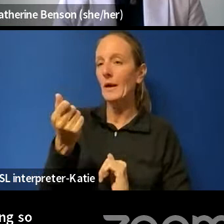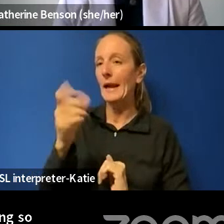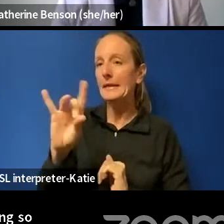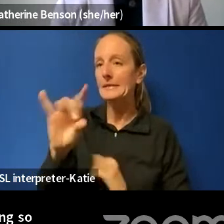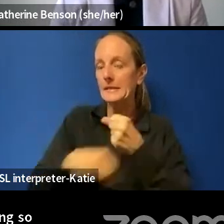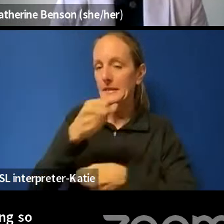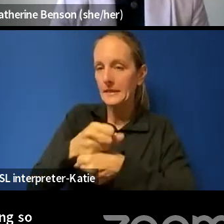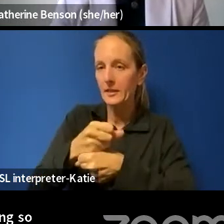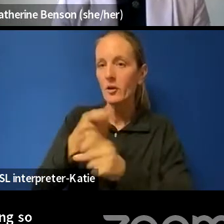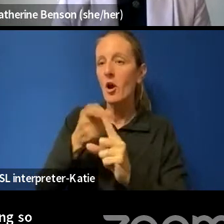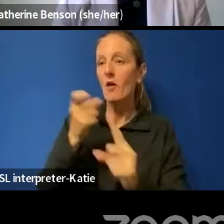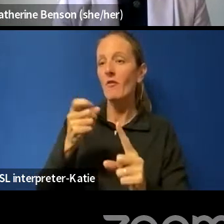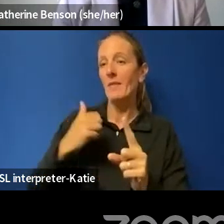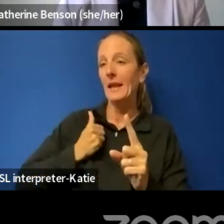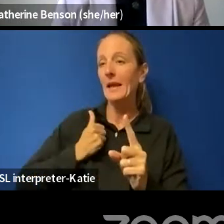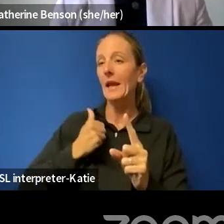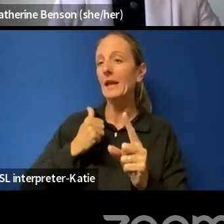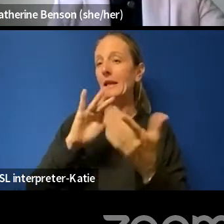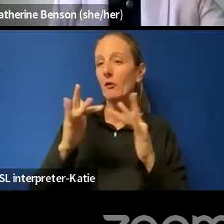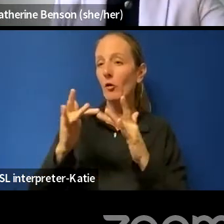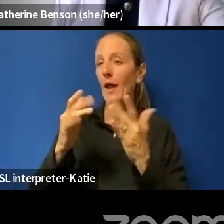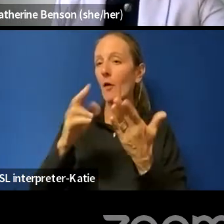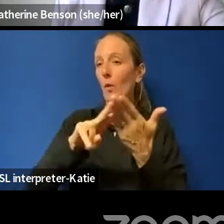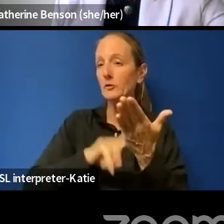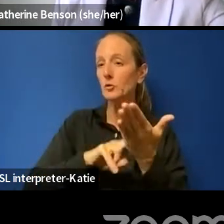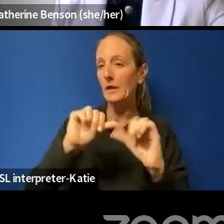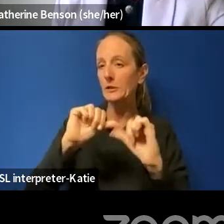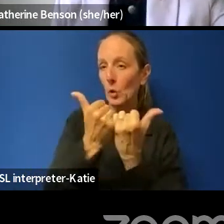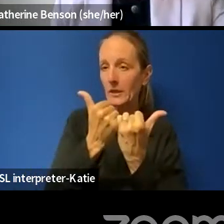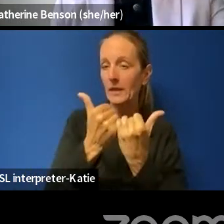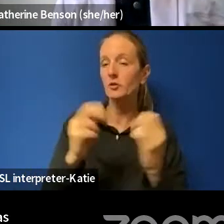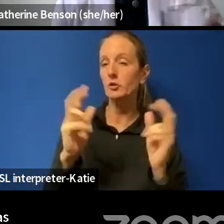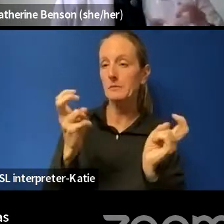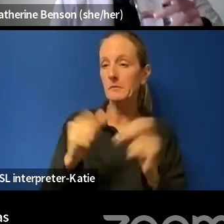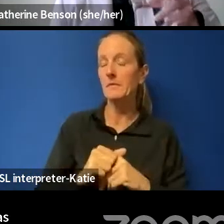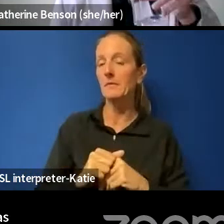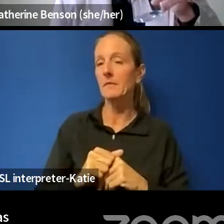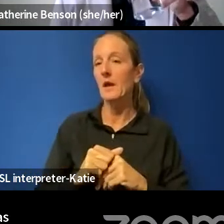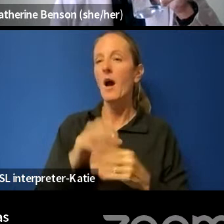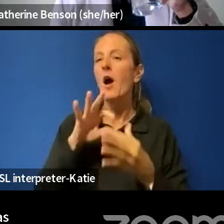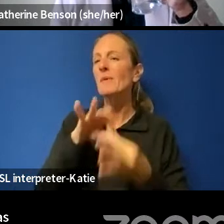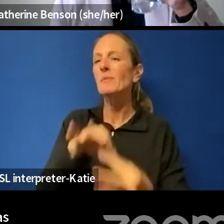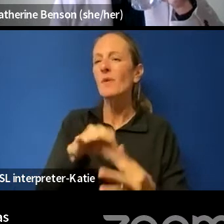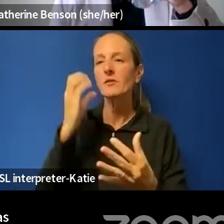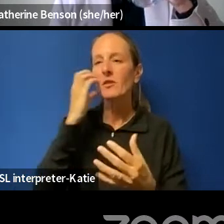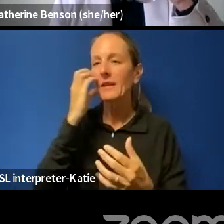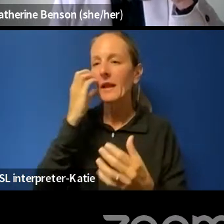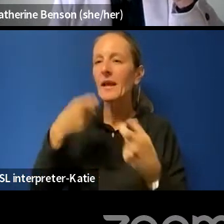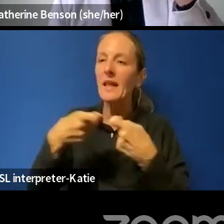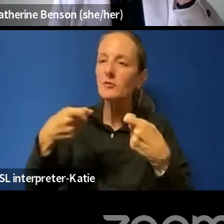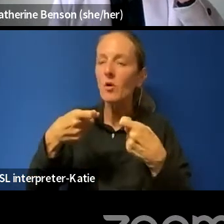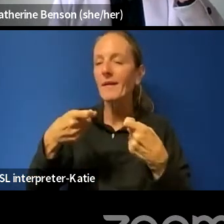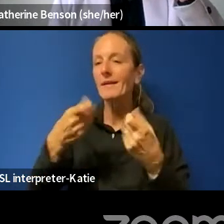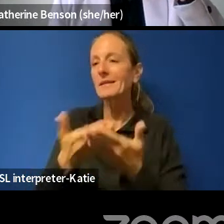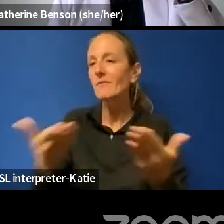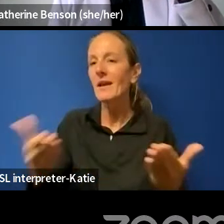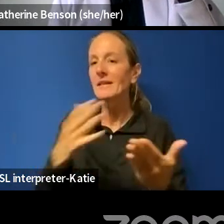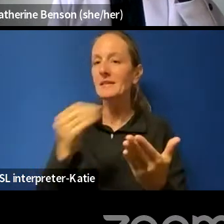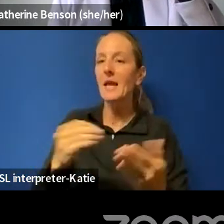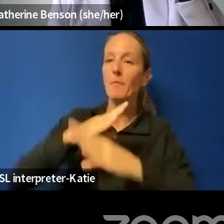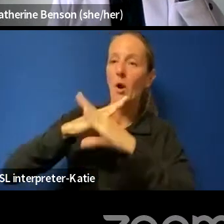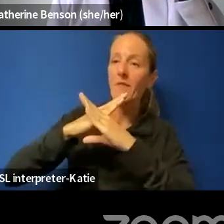Internet Registry Association. I'm about electronic devices and privacy at the border.